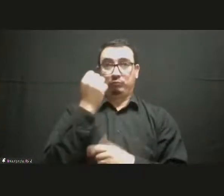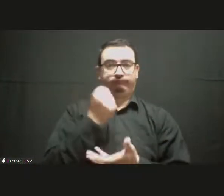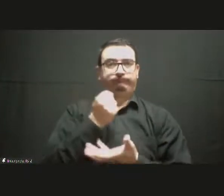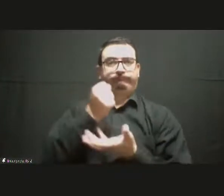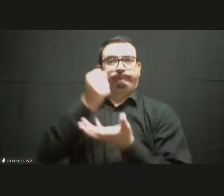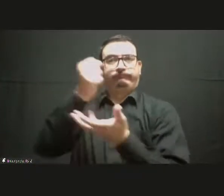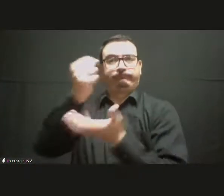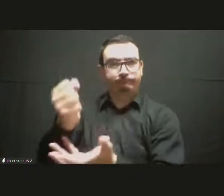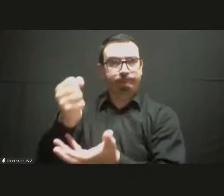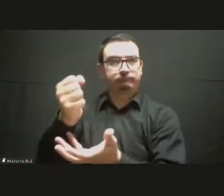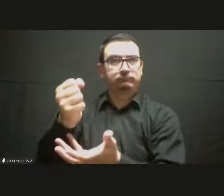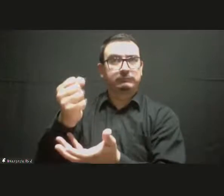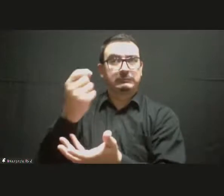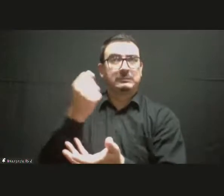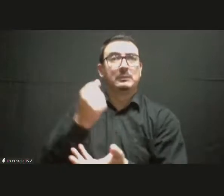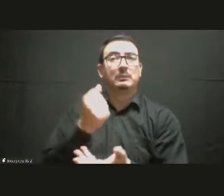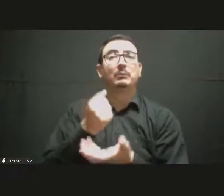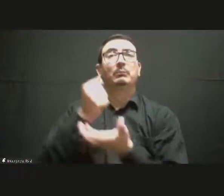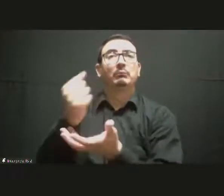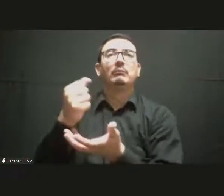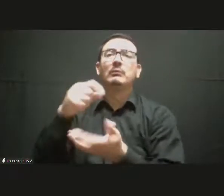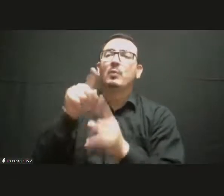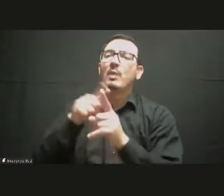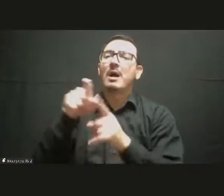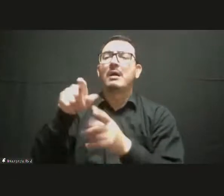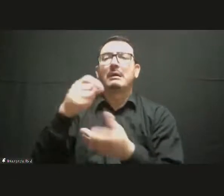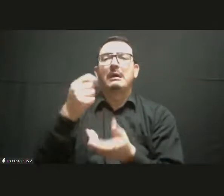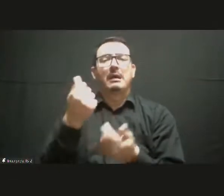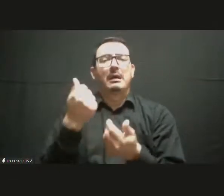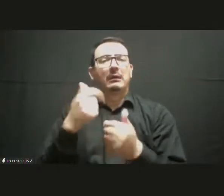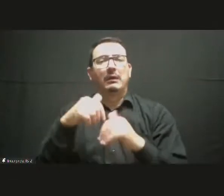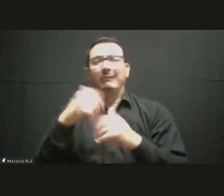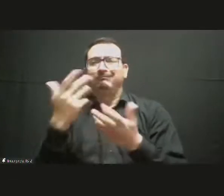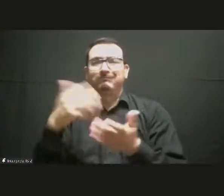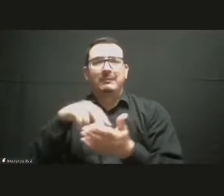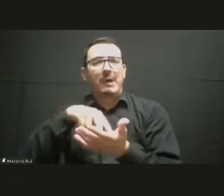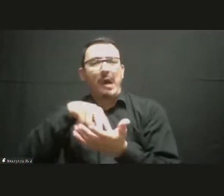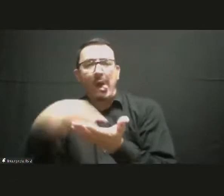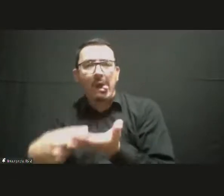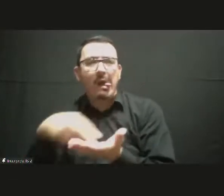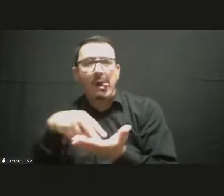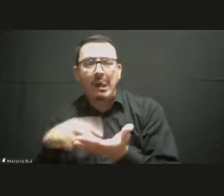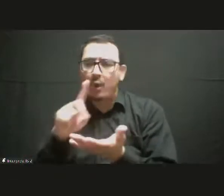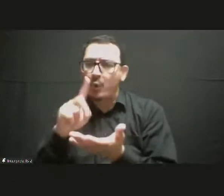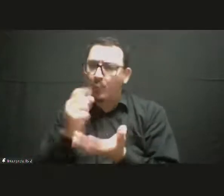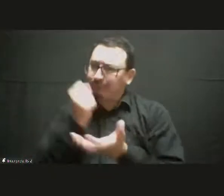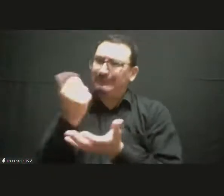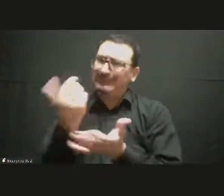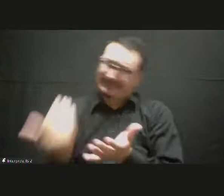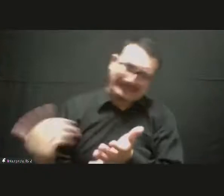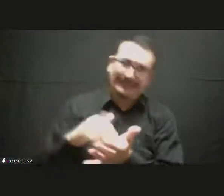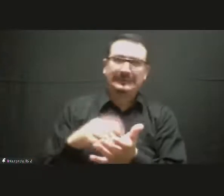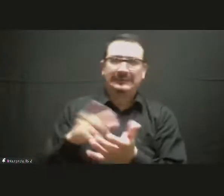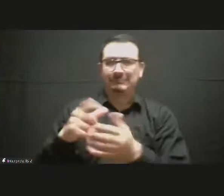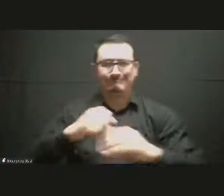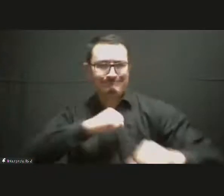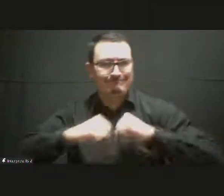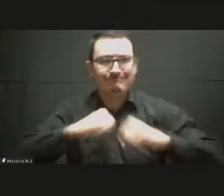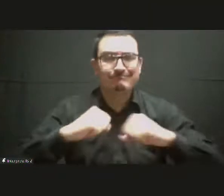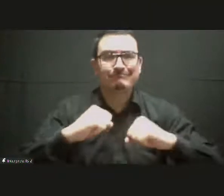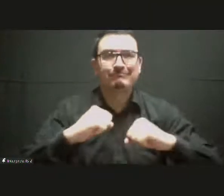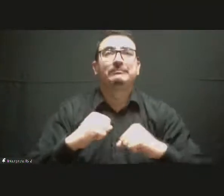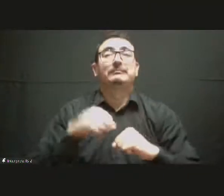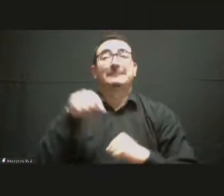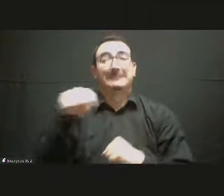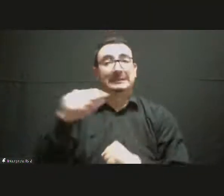partners we work with and offered a mix of grants and additional training with a specific focus on